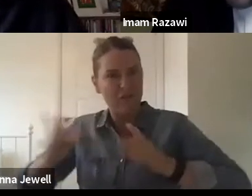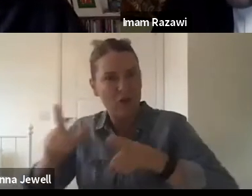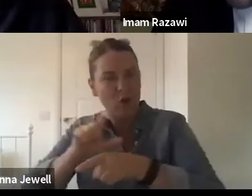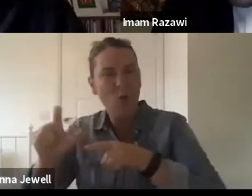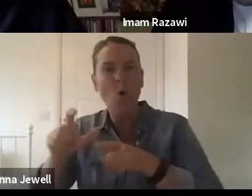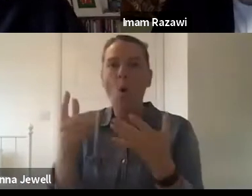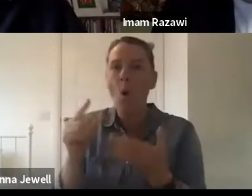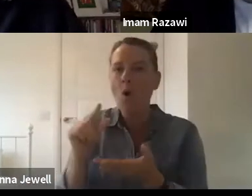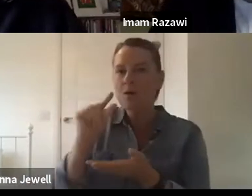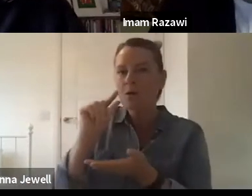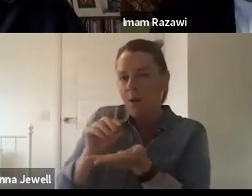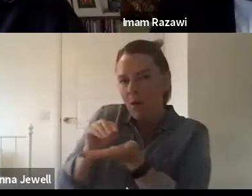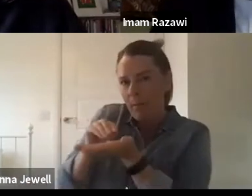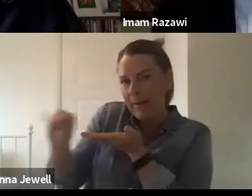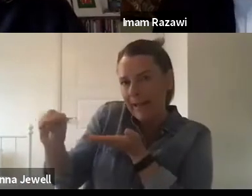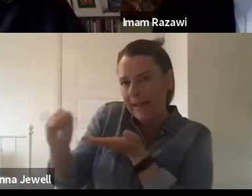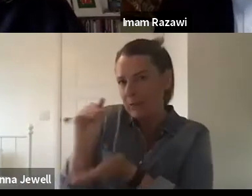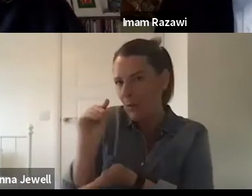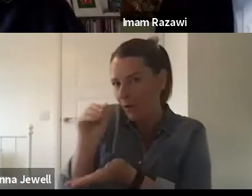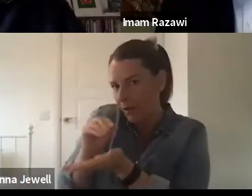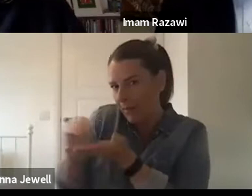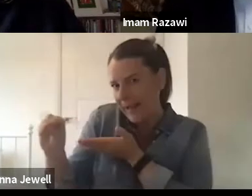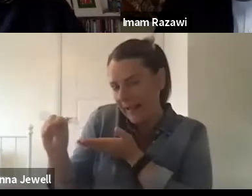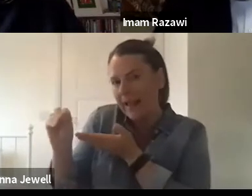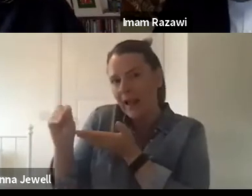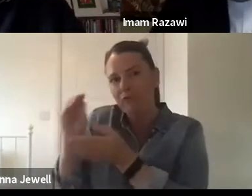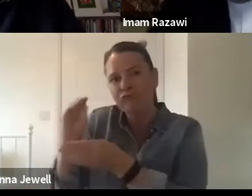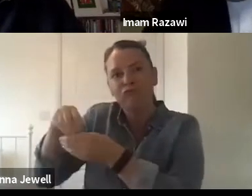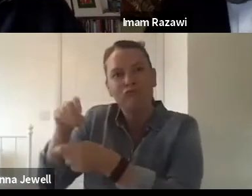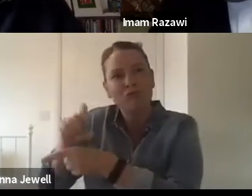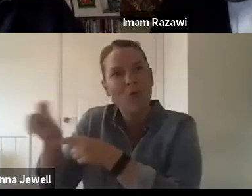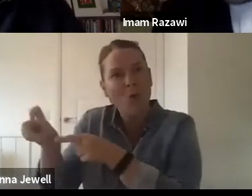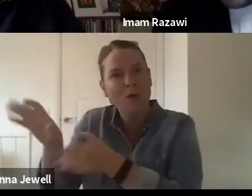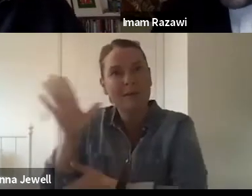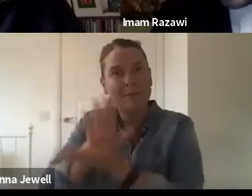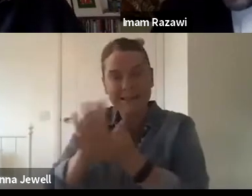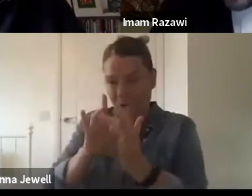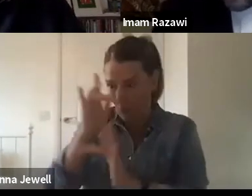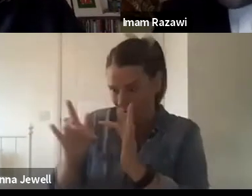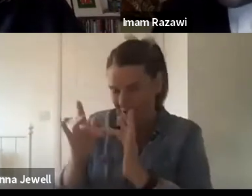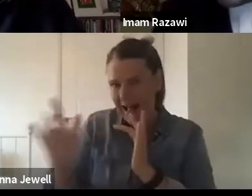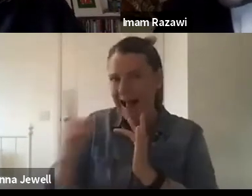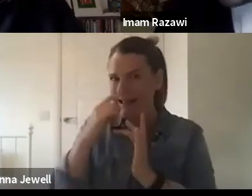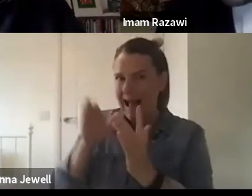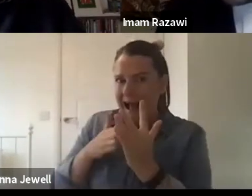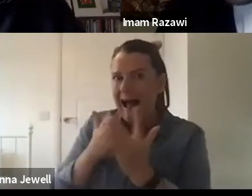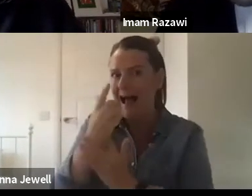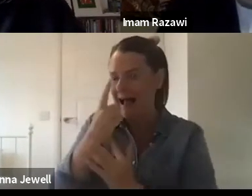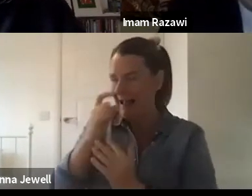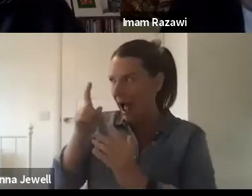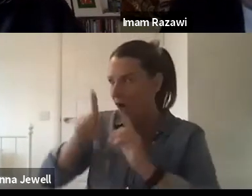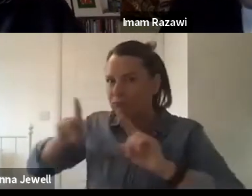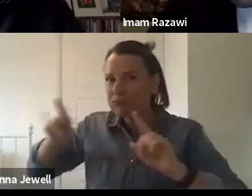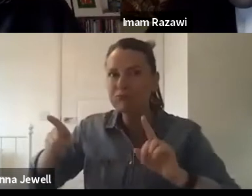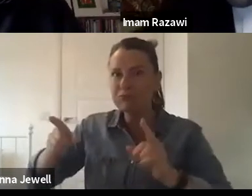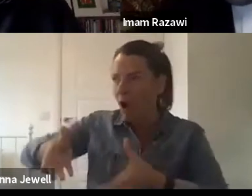is enough out there to be able to pull together resources so that we can have programs for people to at least help them in terms of either developing a